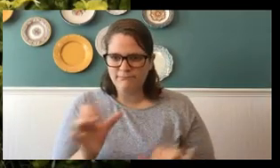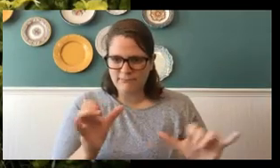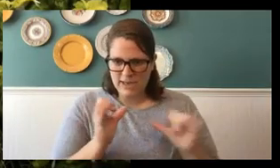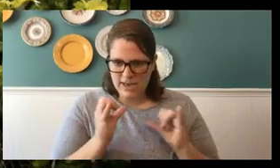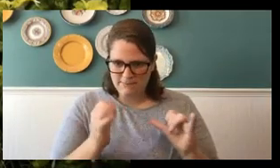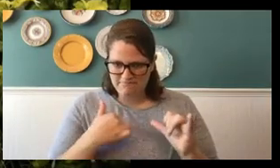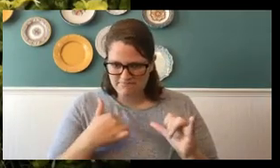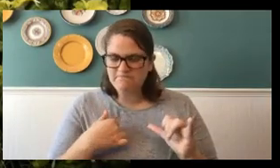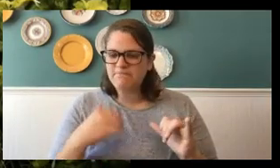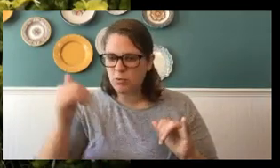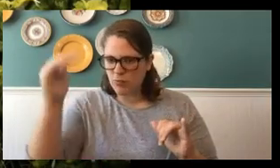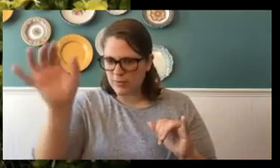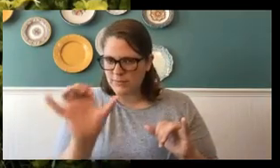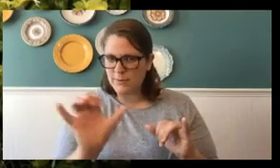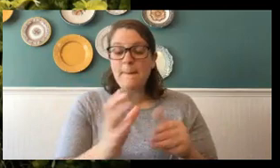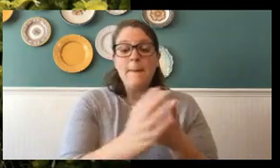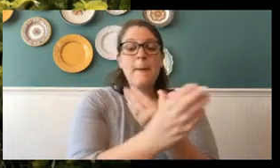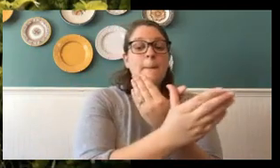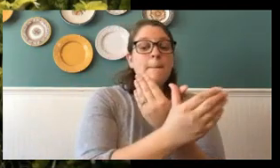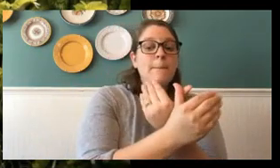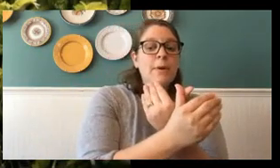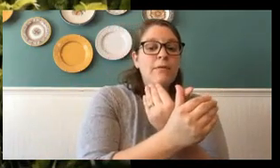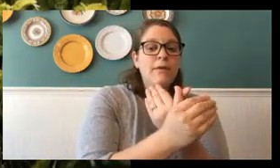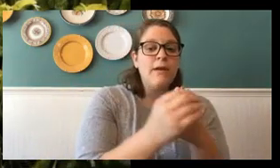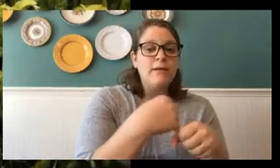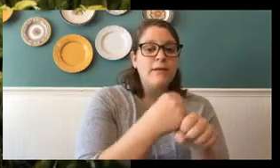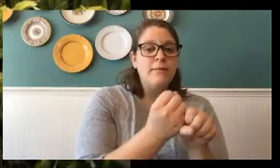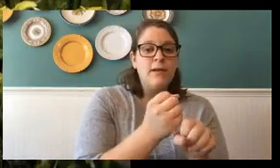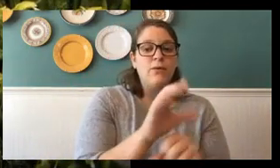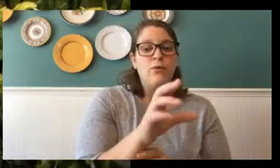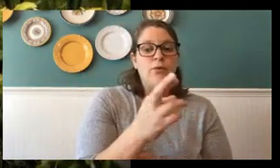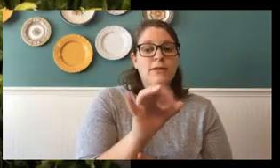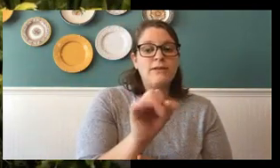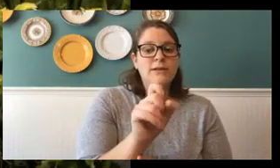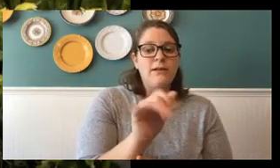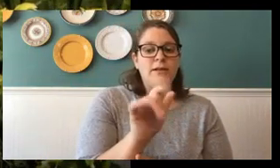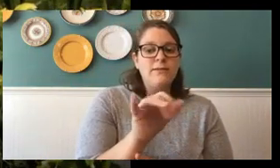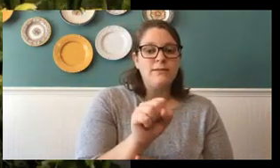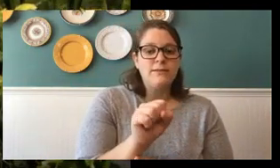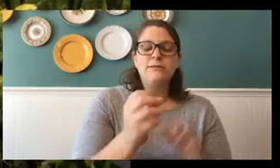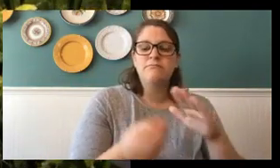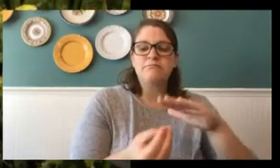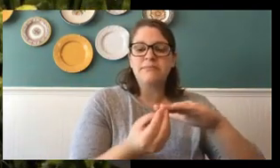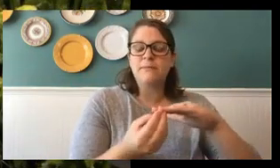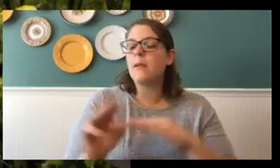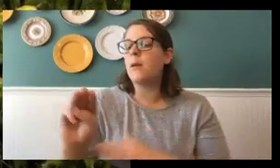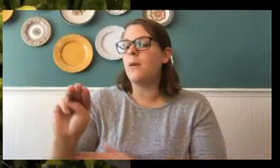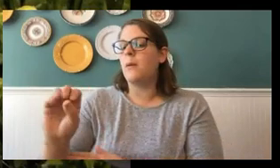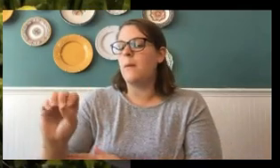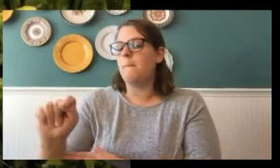Everybody say butterflies make chrysalis and moths make